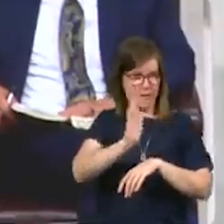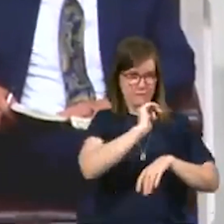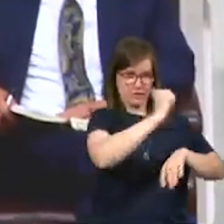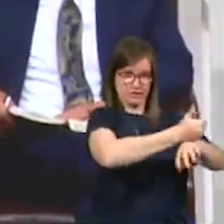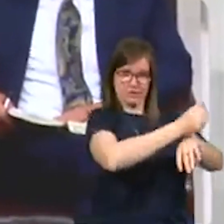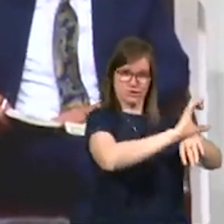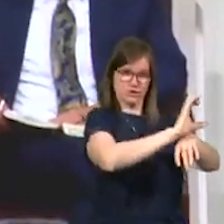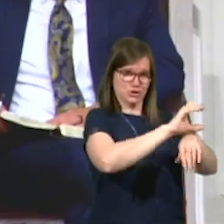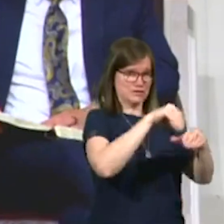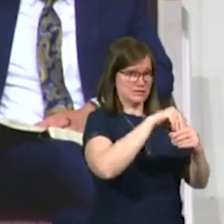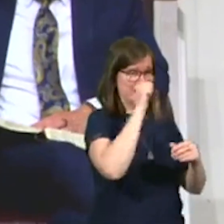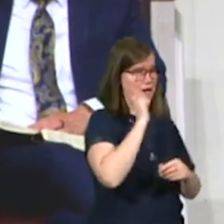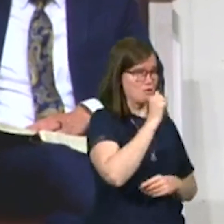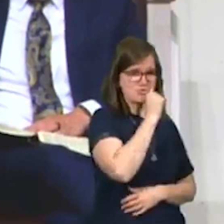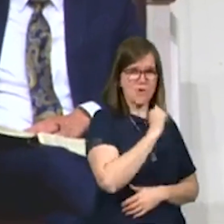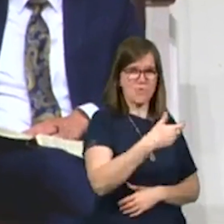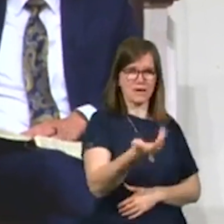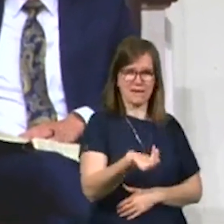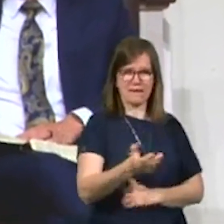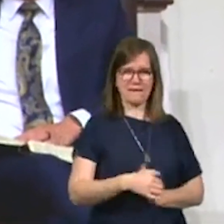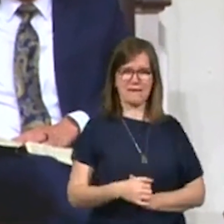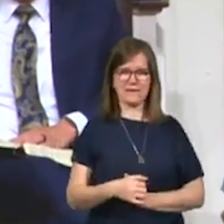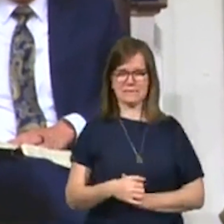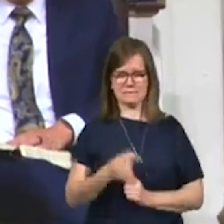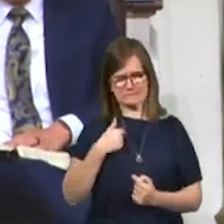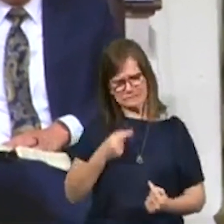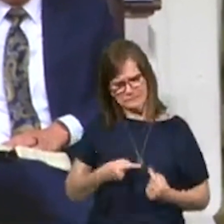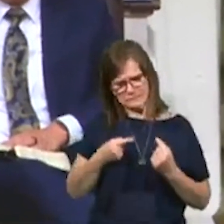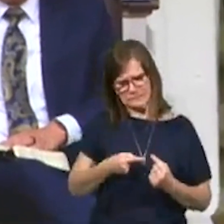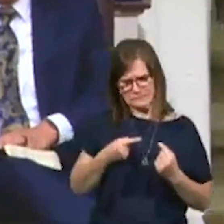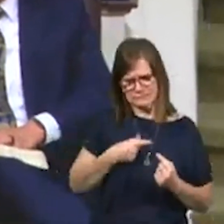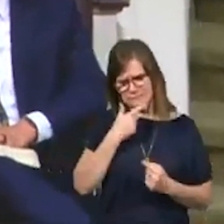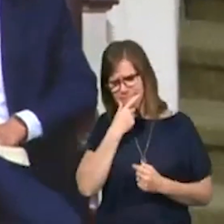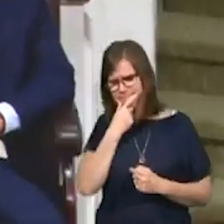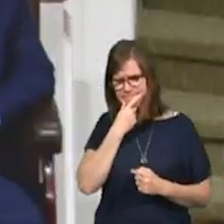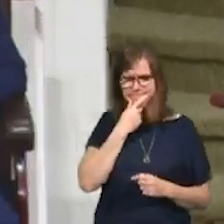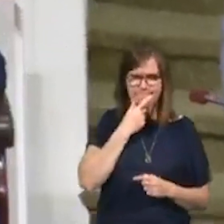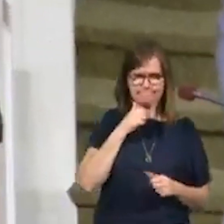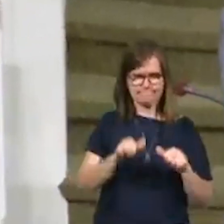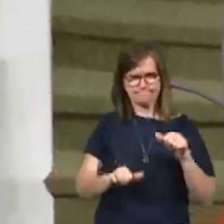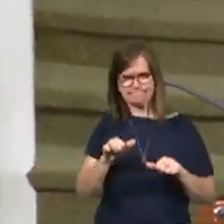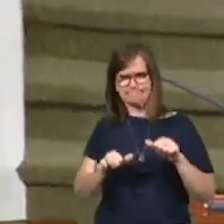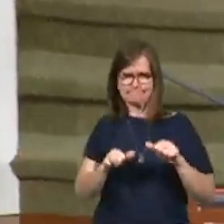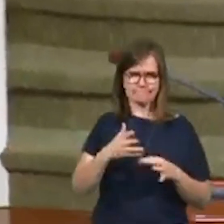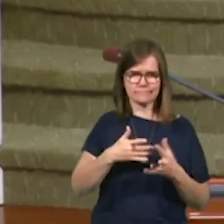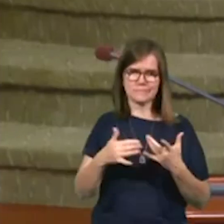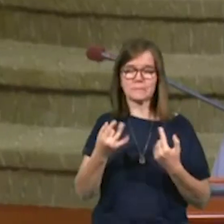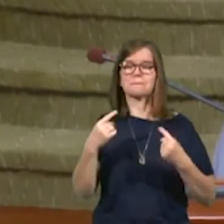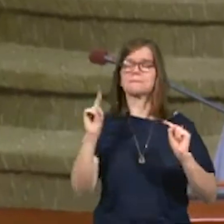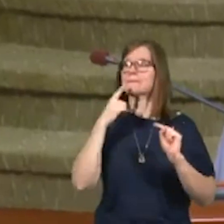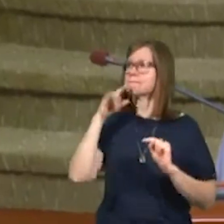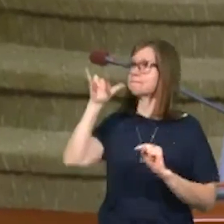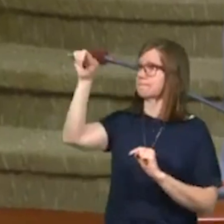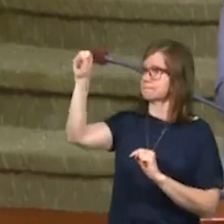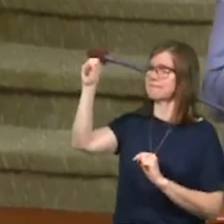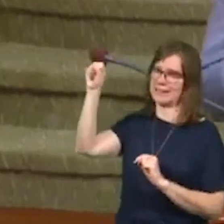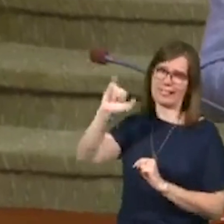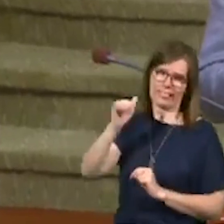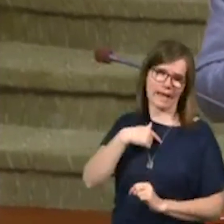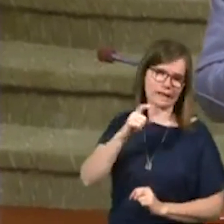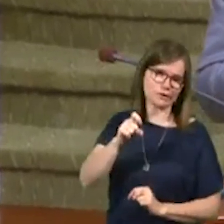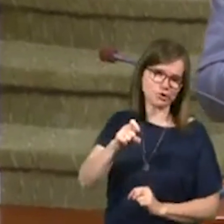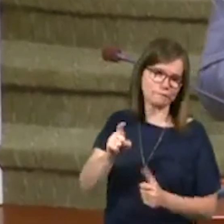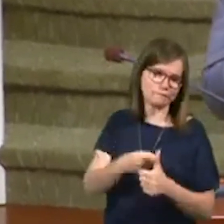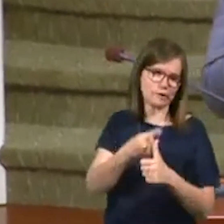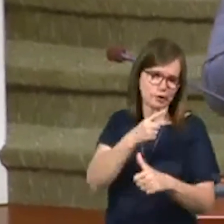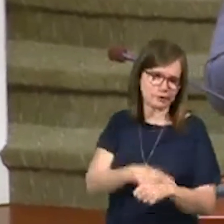It's just not going to happen. And I wrestled and I went back and forth, back and forth, back and forth. Eventually said yes to the Lord, like I should have done the